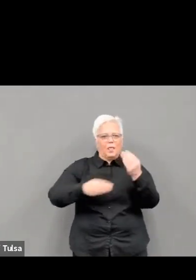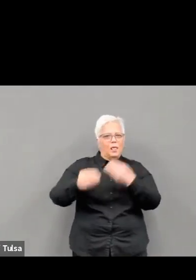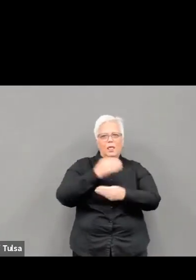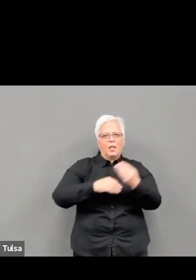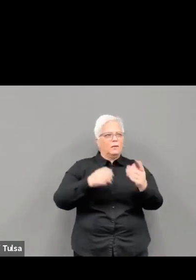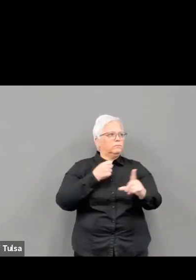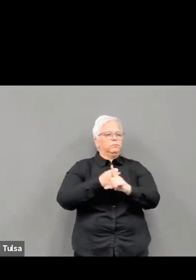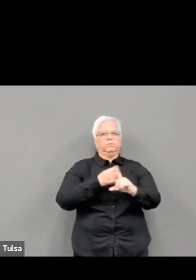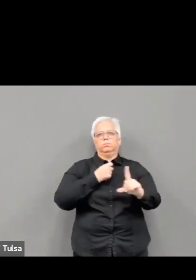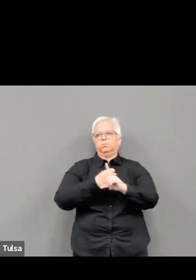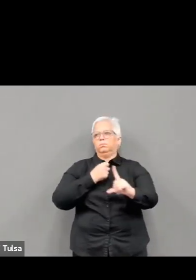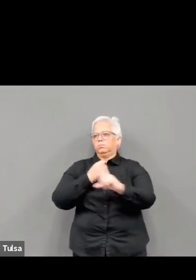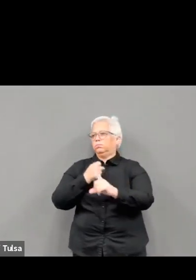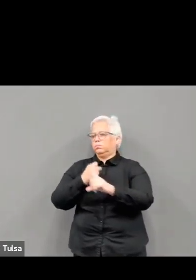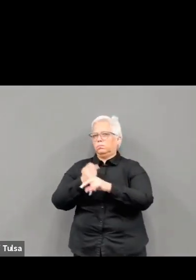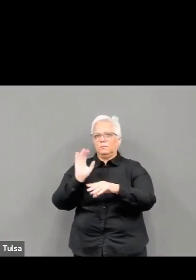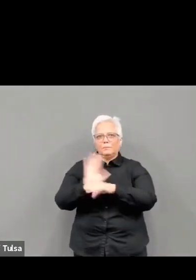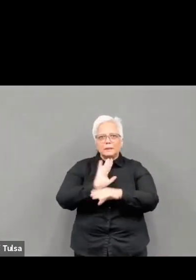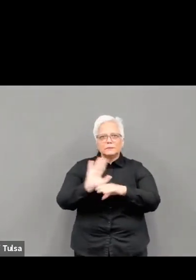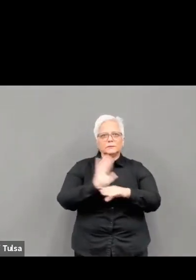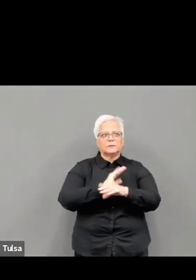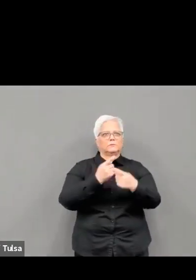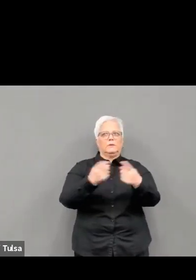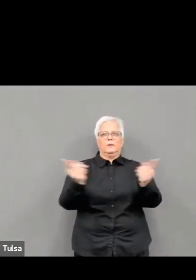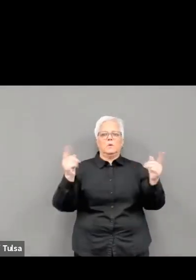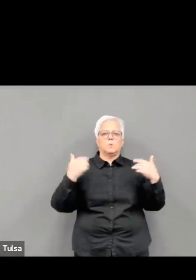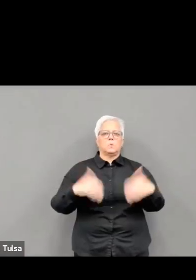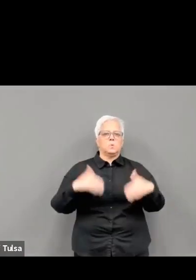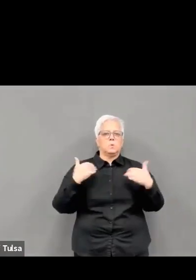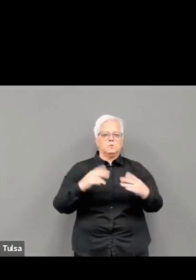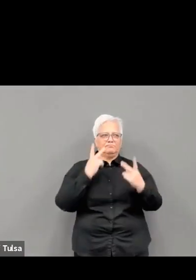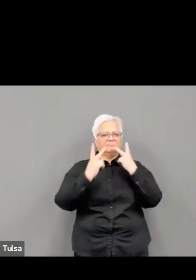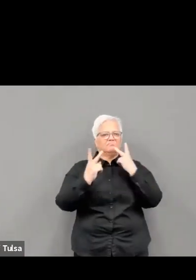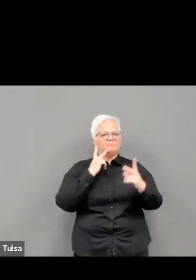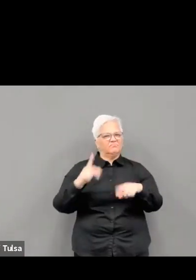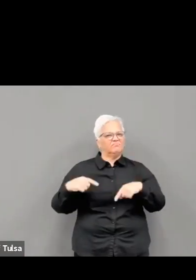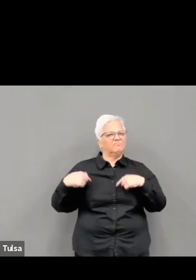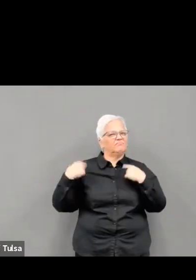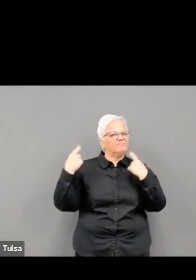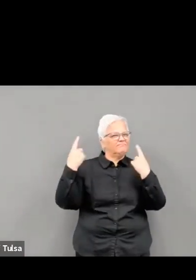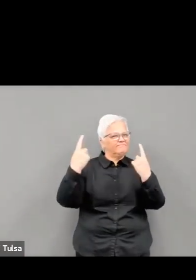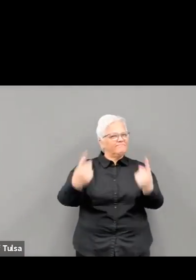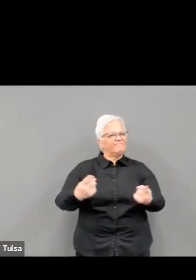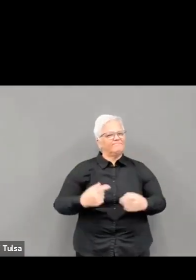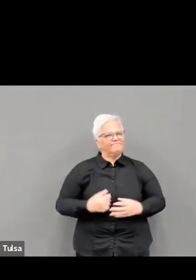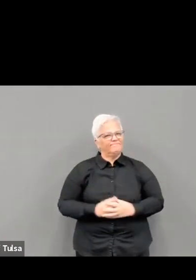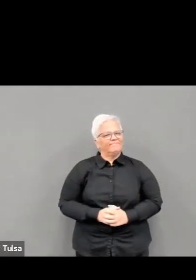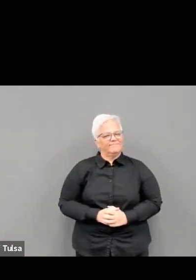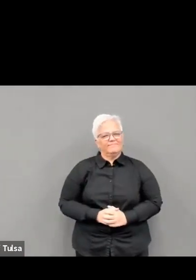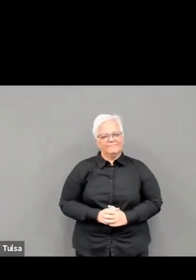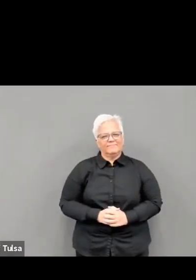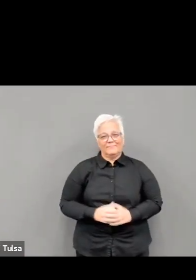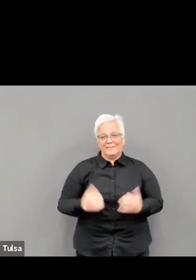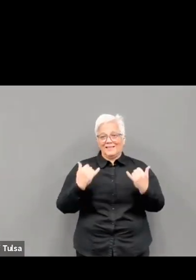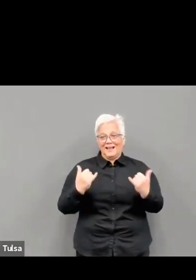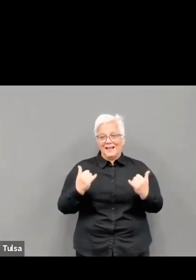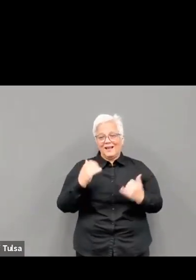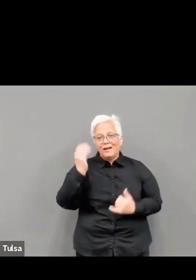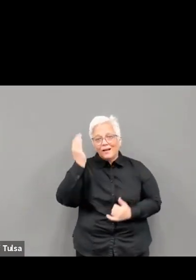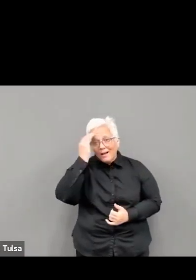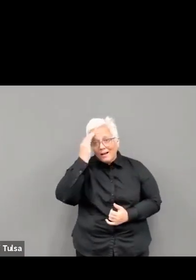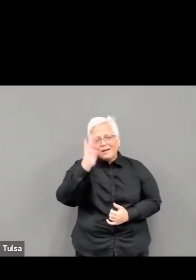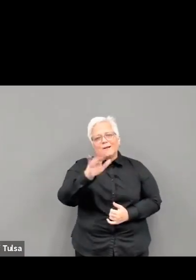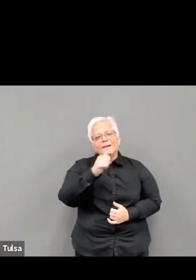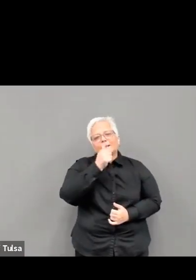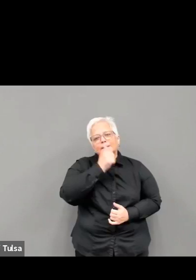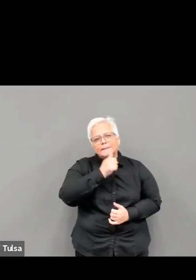last year, and have made such headway. Please don't stop now. Stay vigilant, and keep looking for the light,